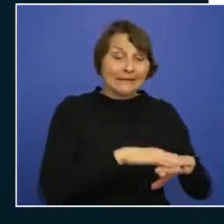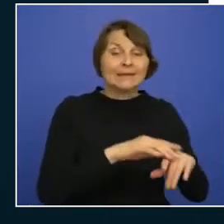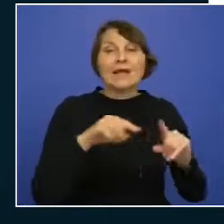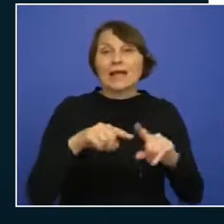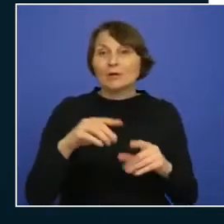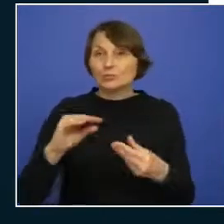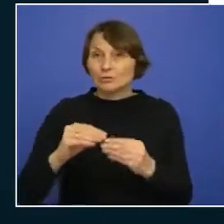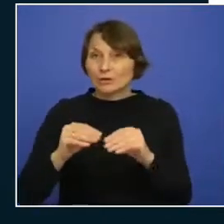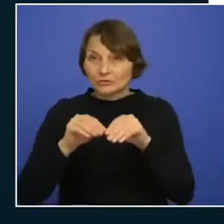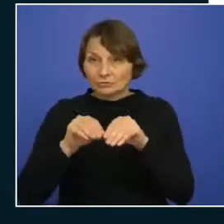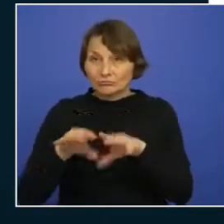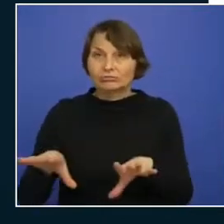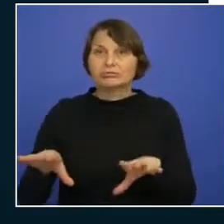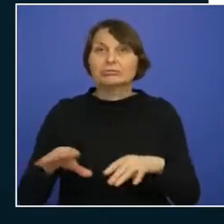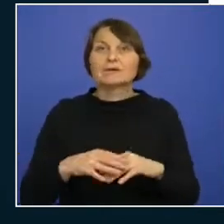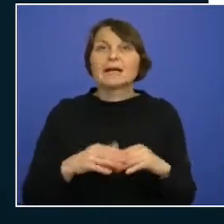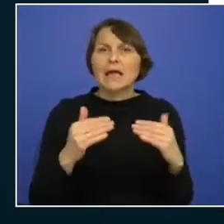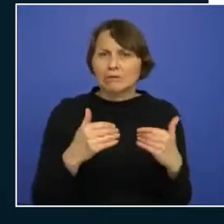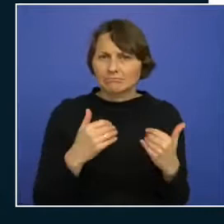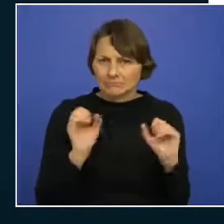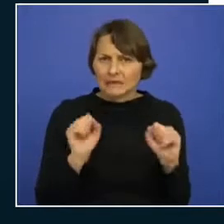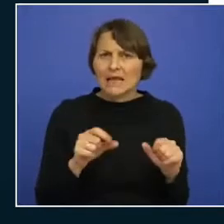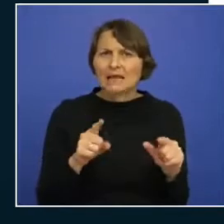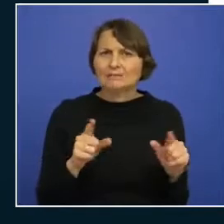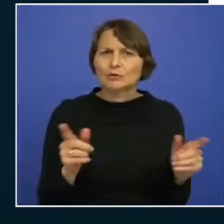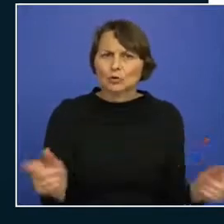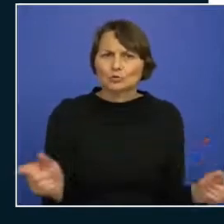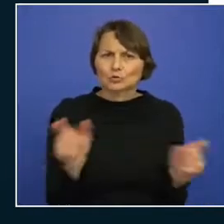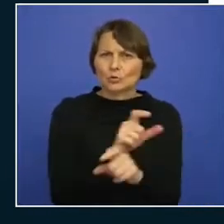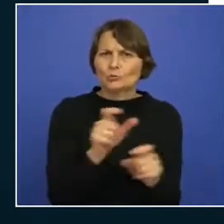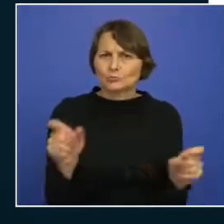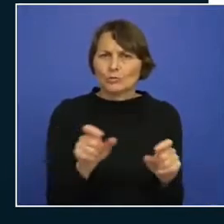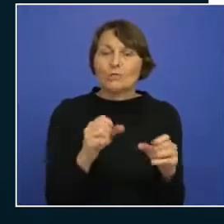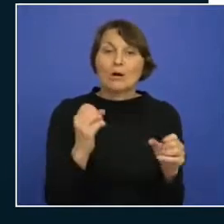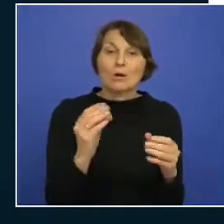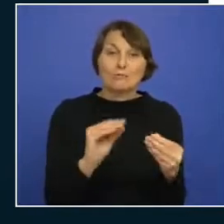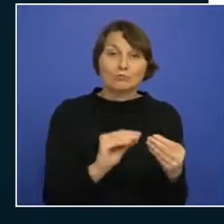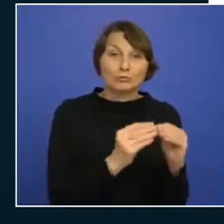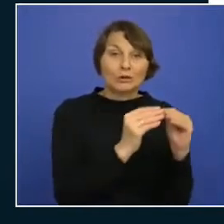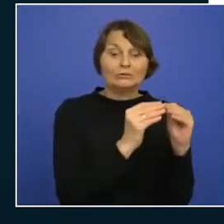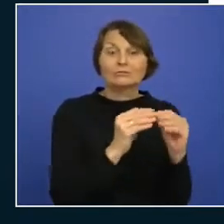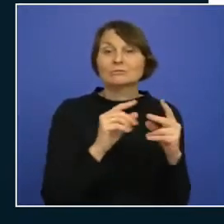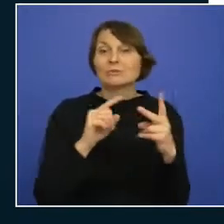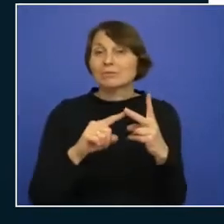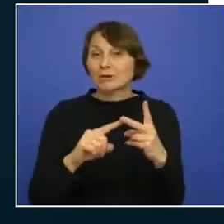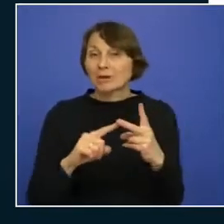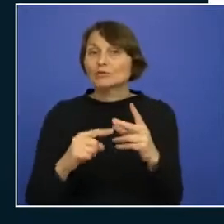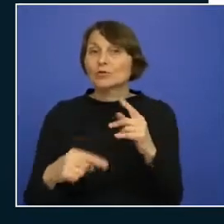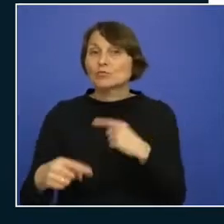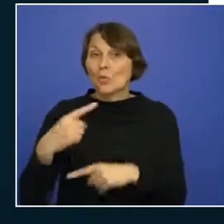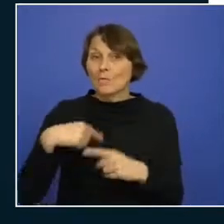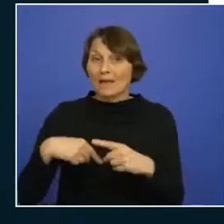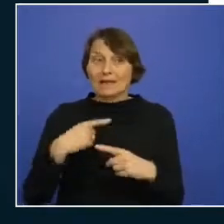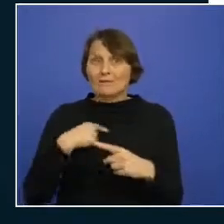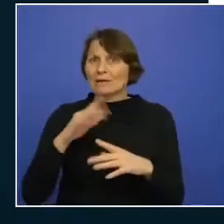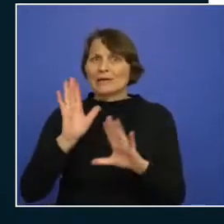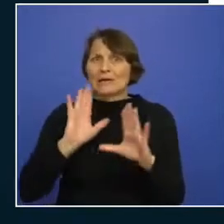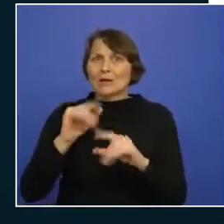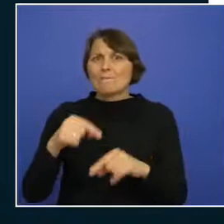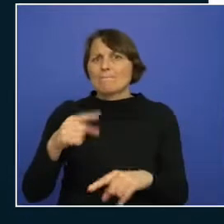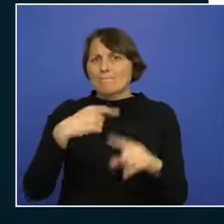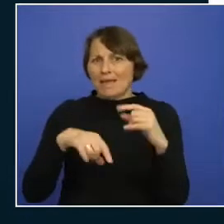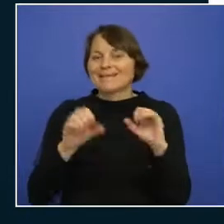and it allows you to swap your deployment into production and roll back if you want for example so